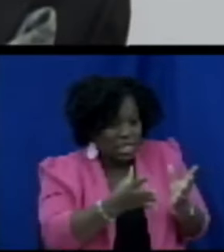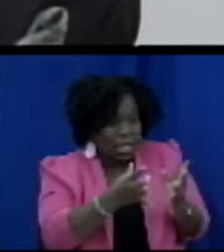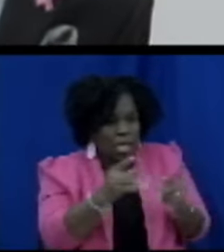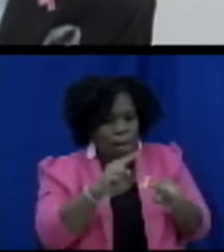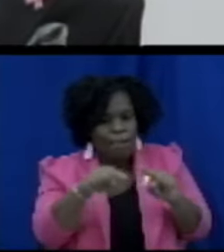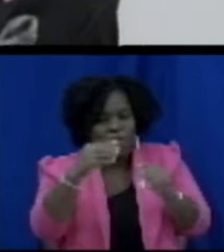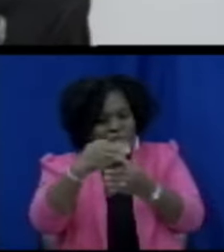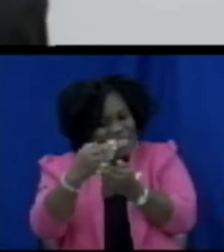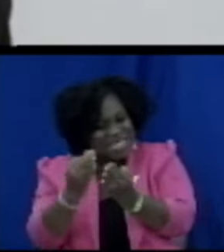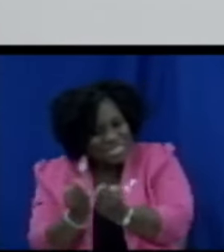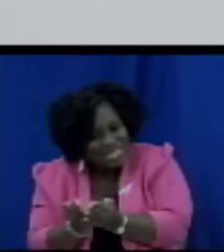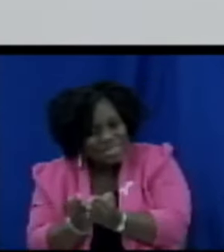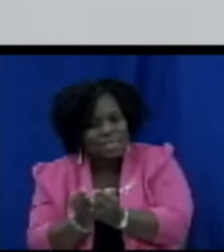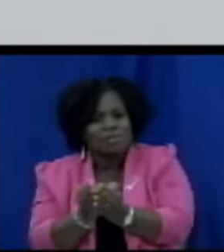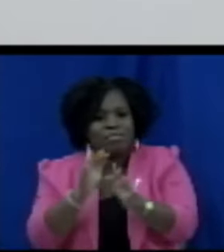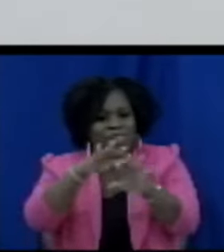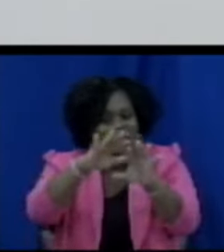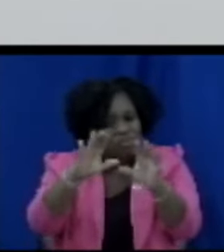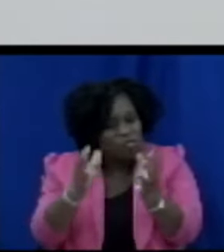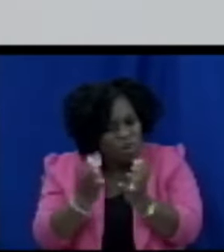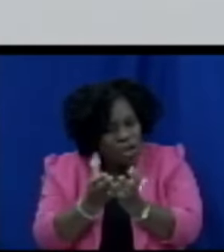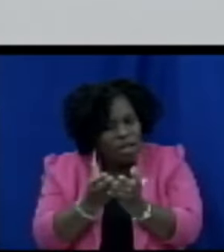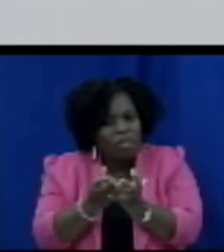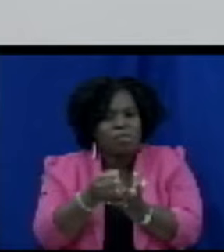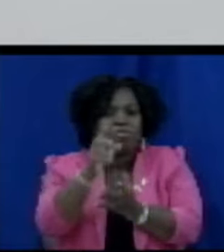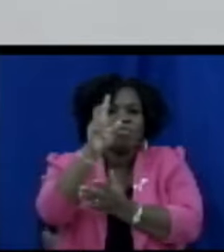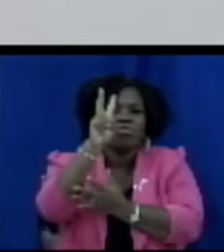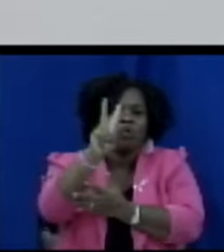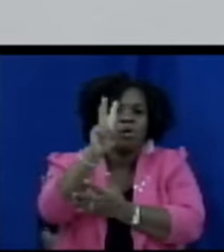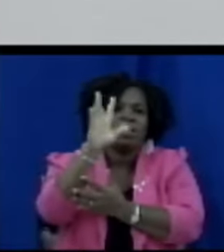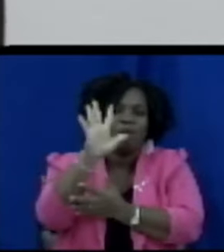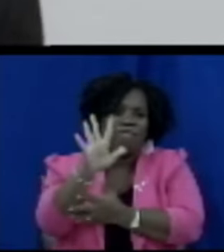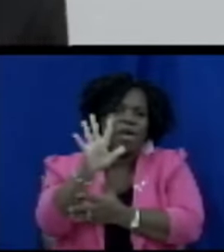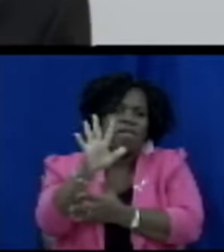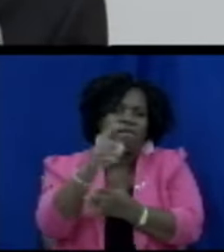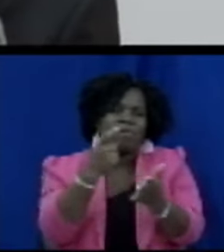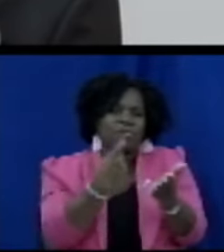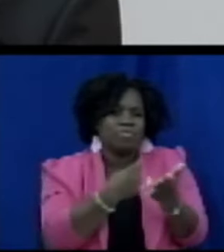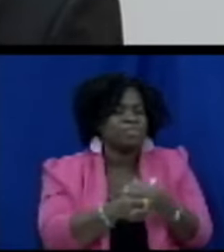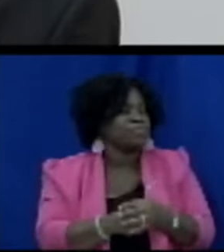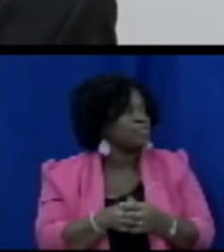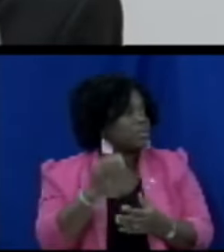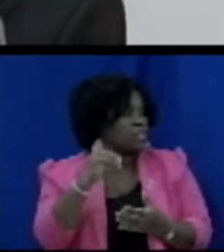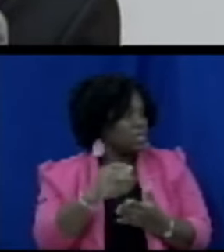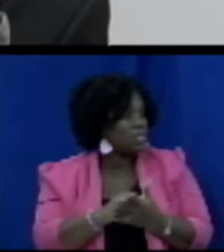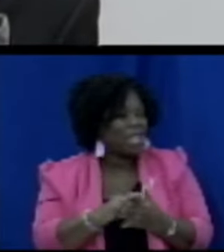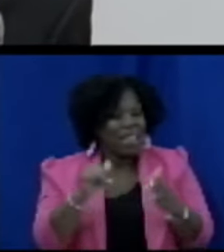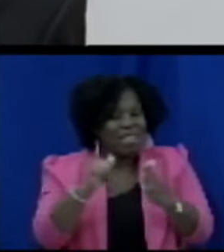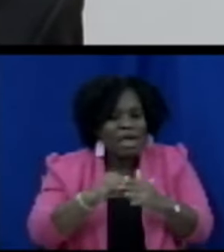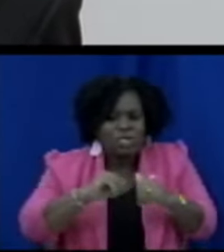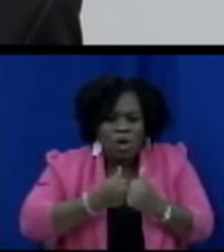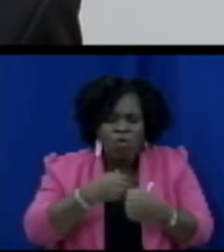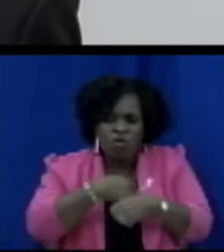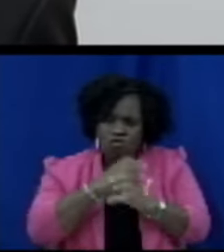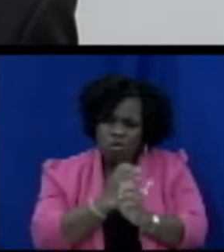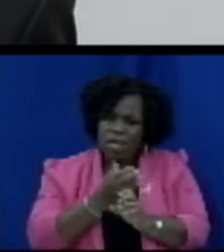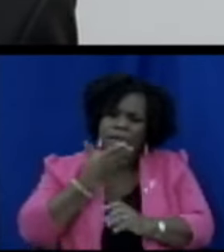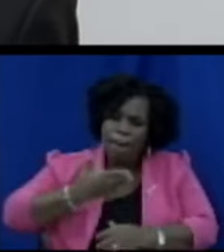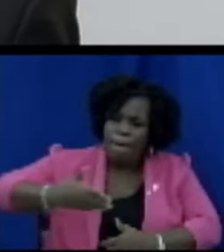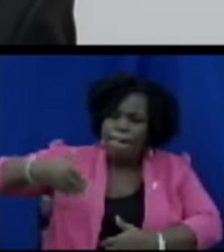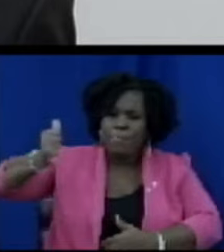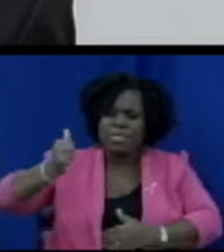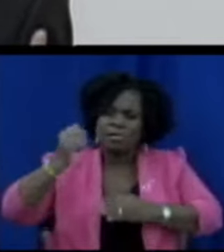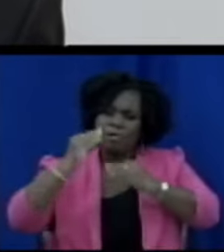that is how we are going to create a sustainable island state that is how we are going to make sure that the